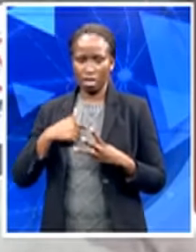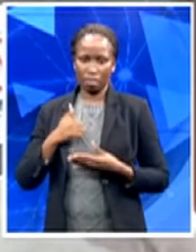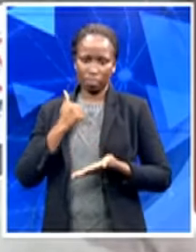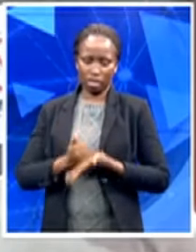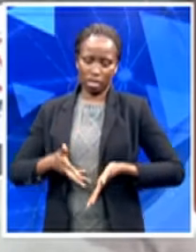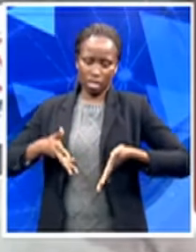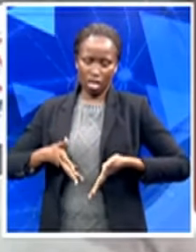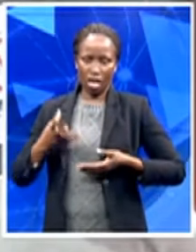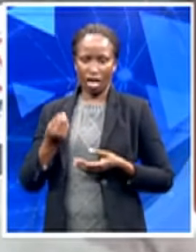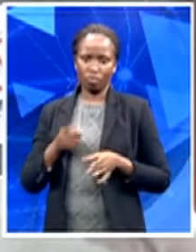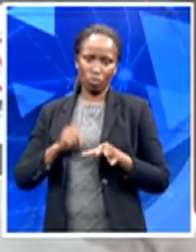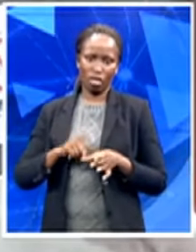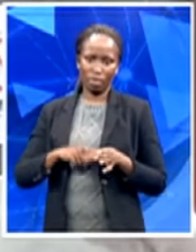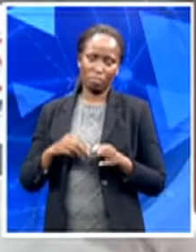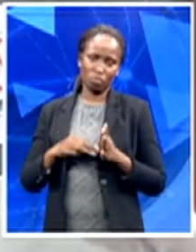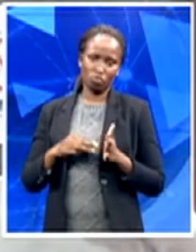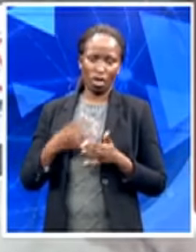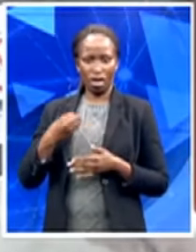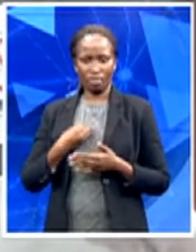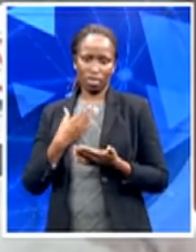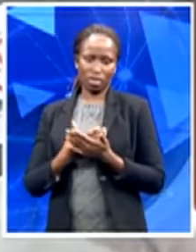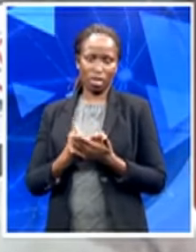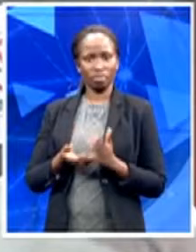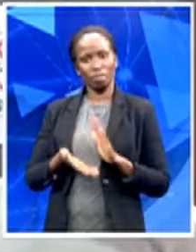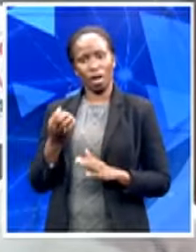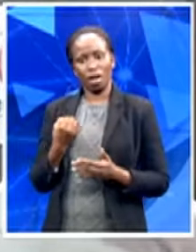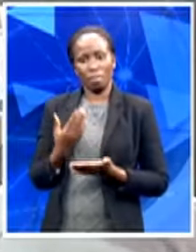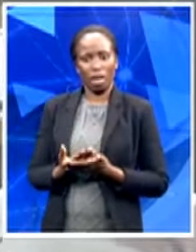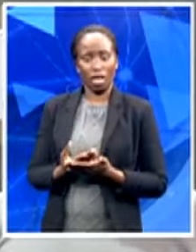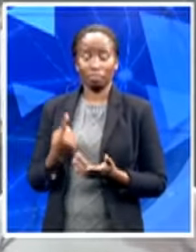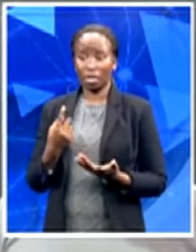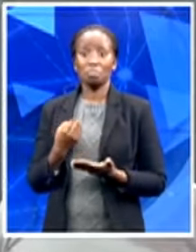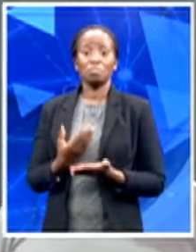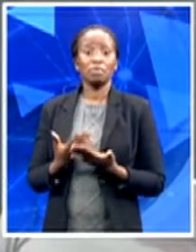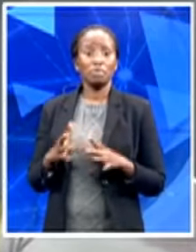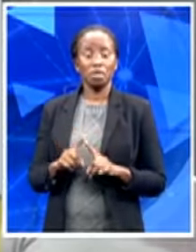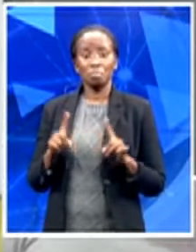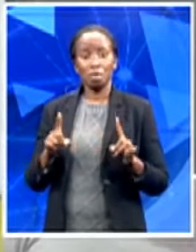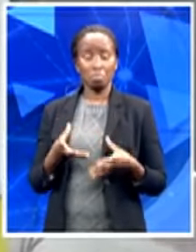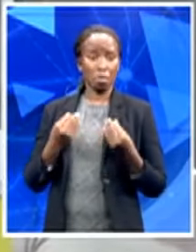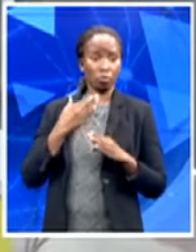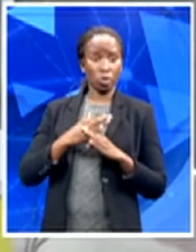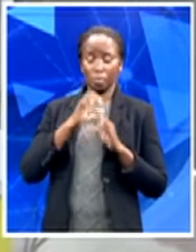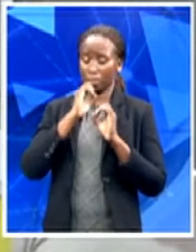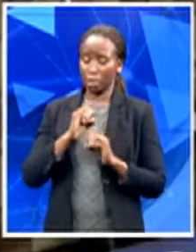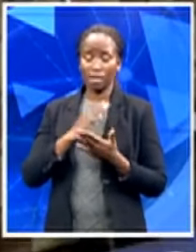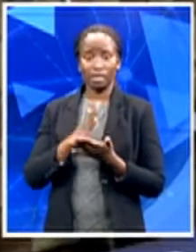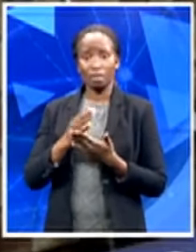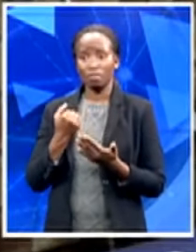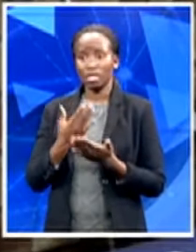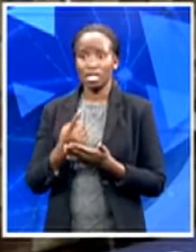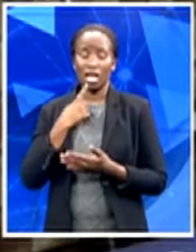apply and get a job. But when I apply, it's like, when you, like they say, no working experience, so no work for you.